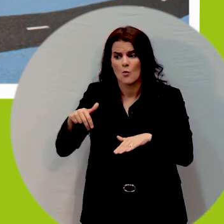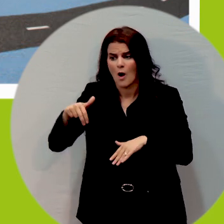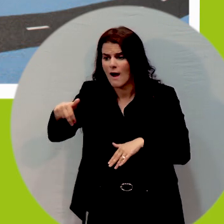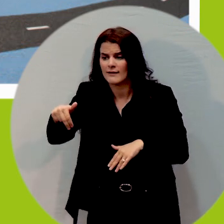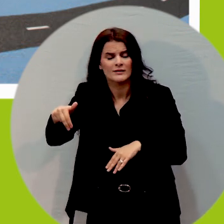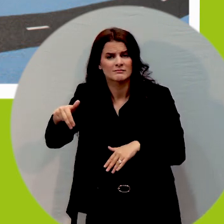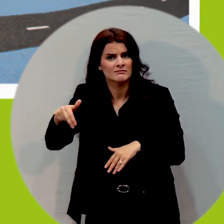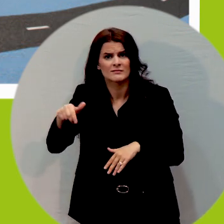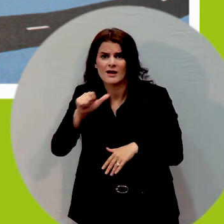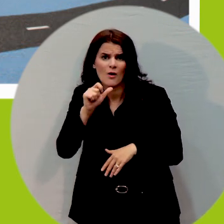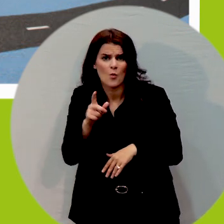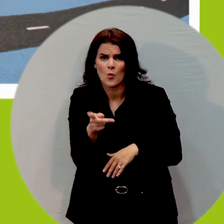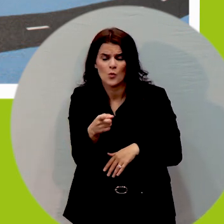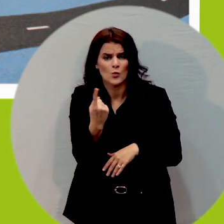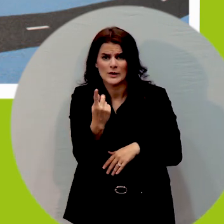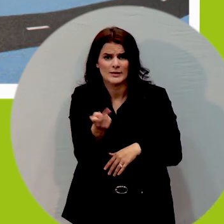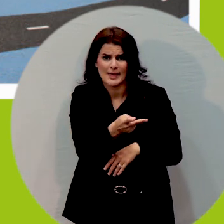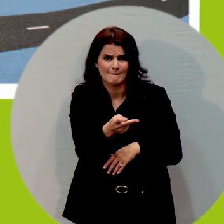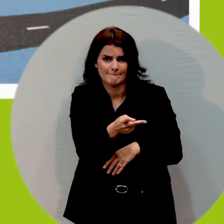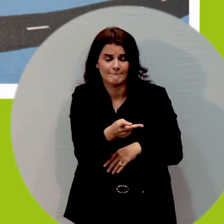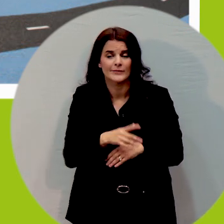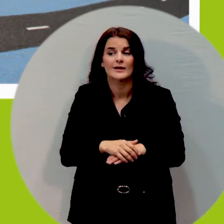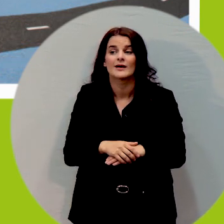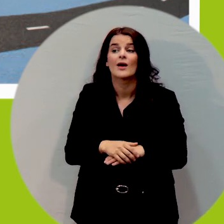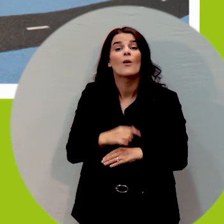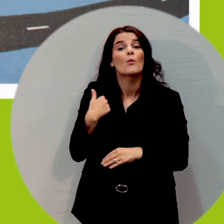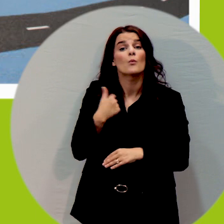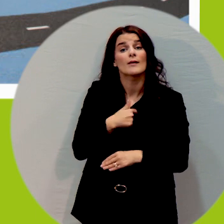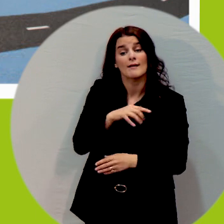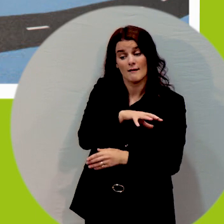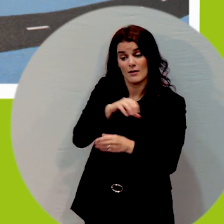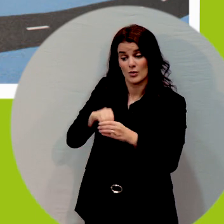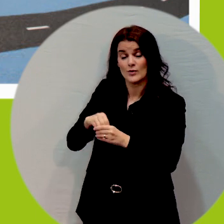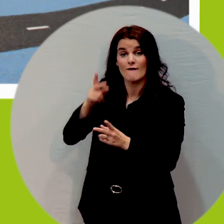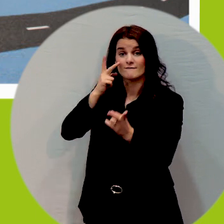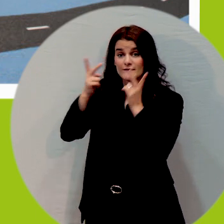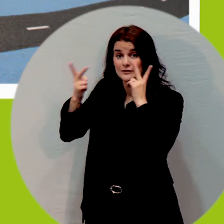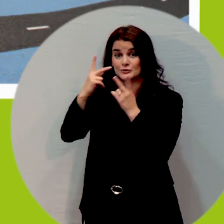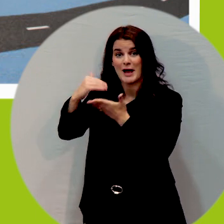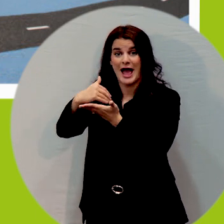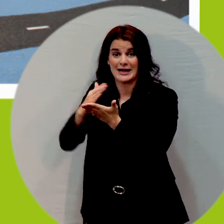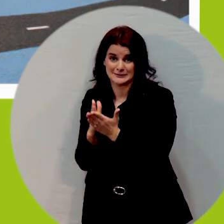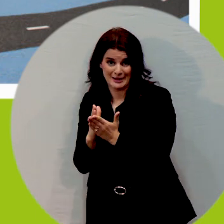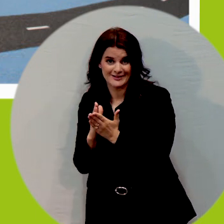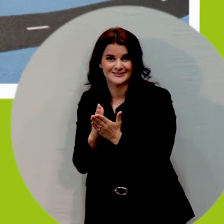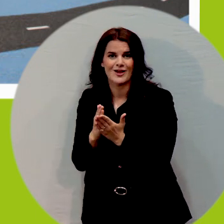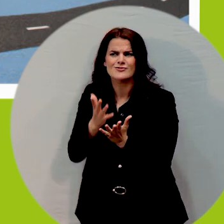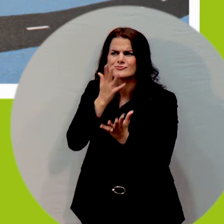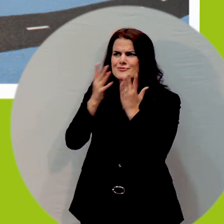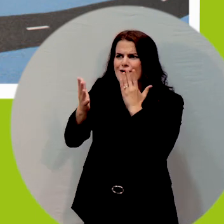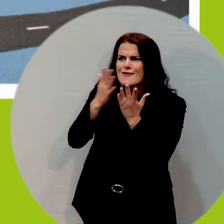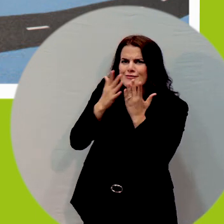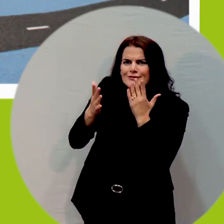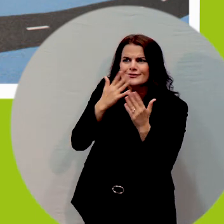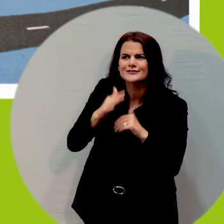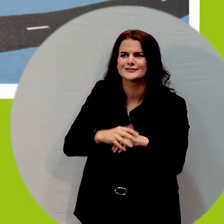also include visual aspects colours make these parks more